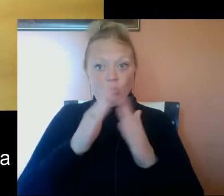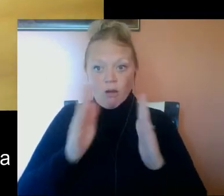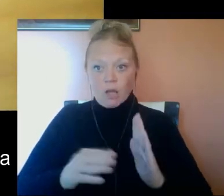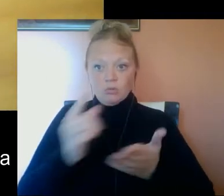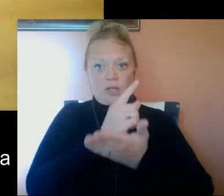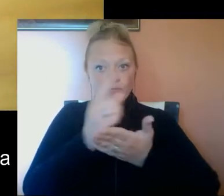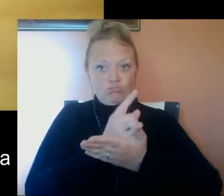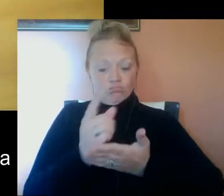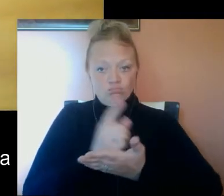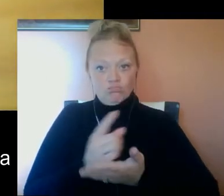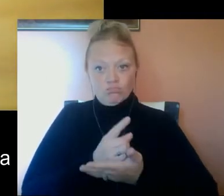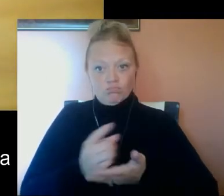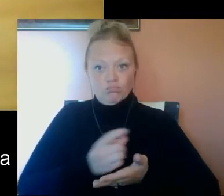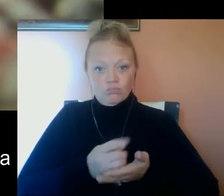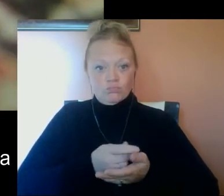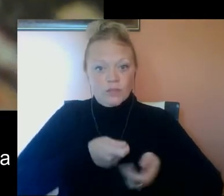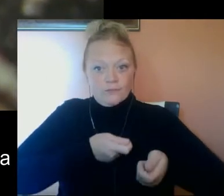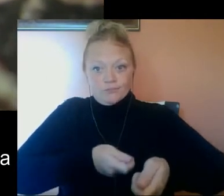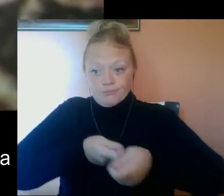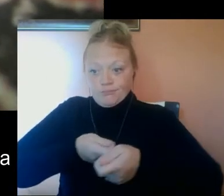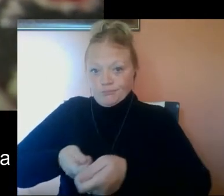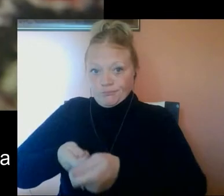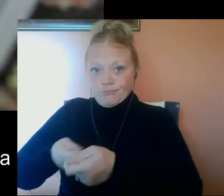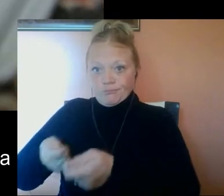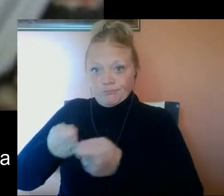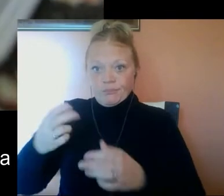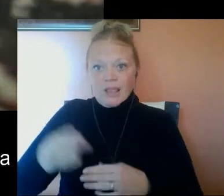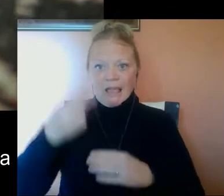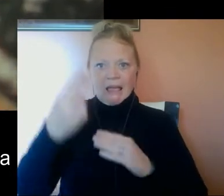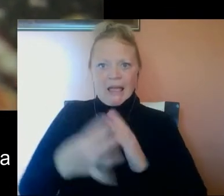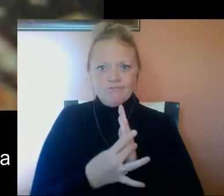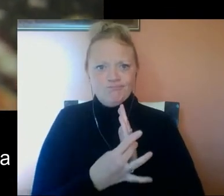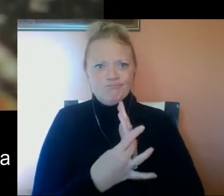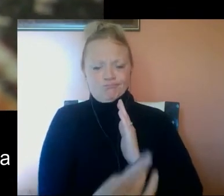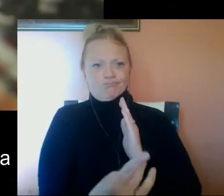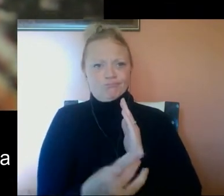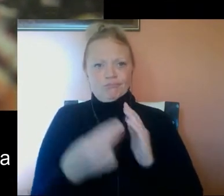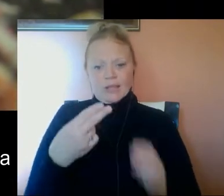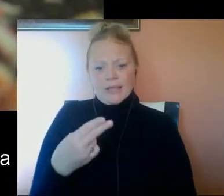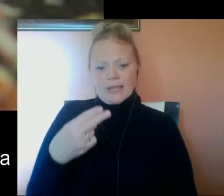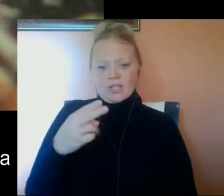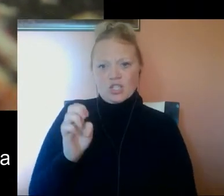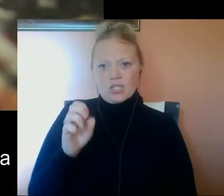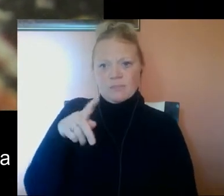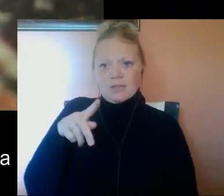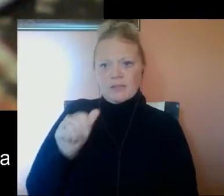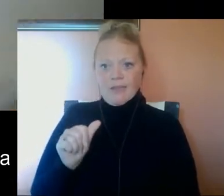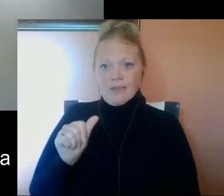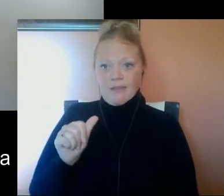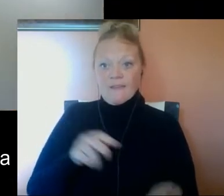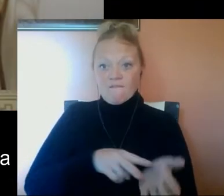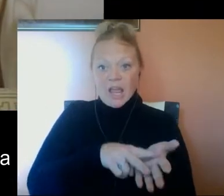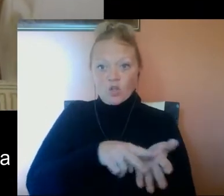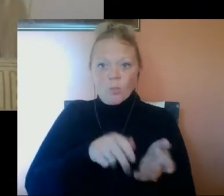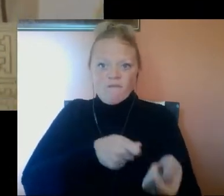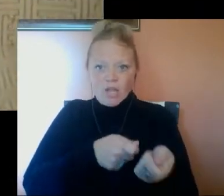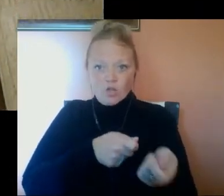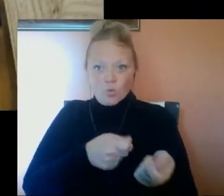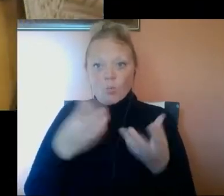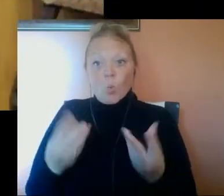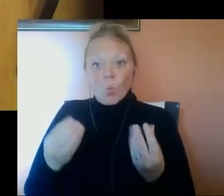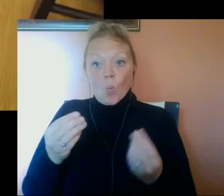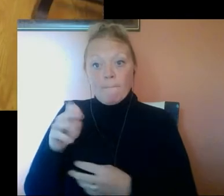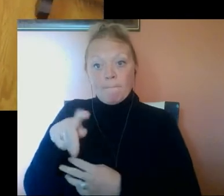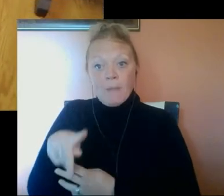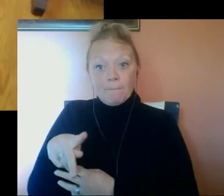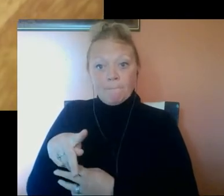Clean your home every week. Vacuum with a high-efficiency particulate air vacuum or HEPA vacuum. Use a wet mop